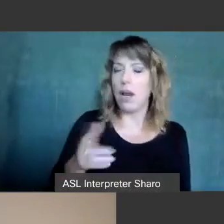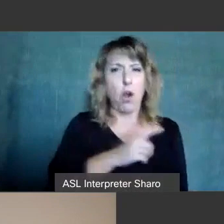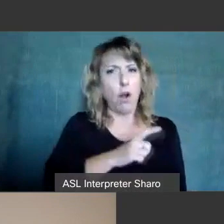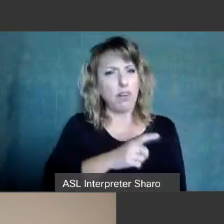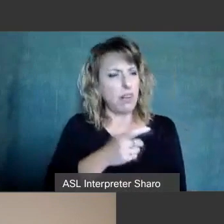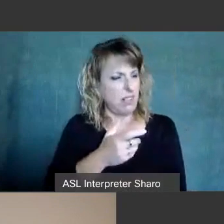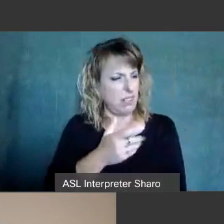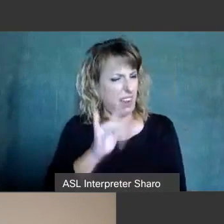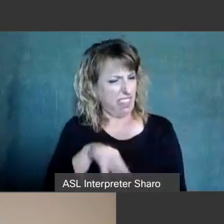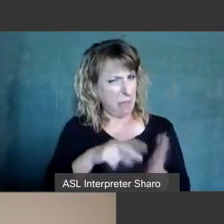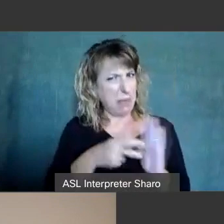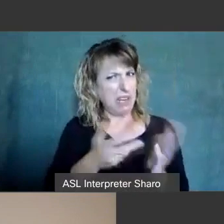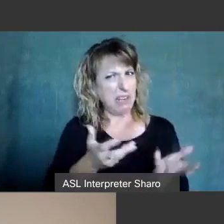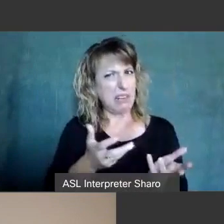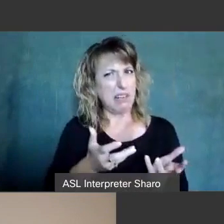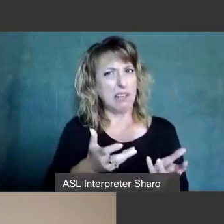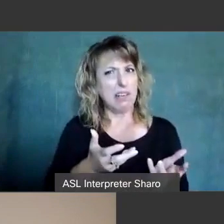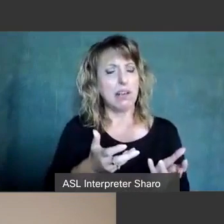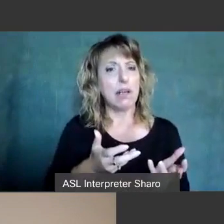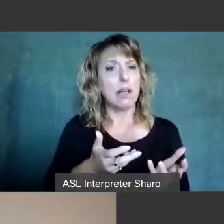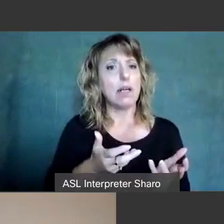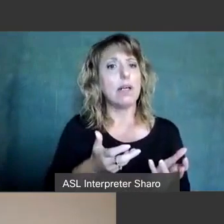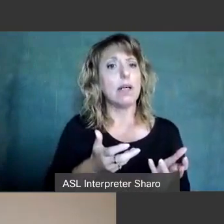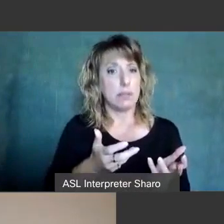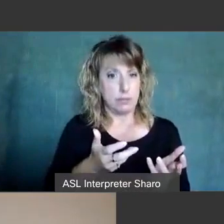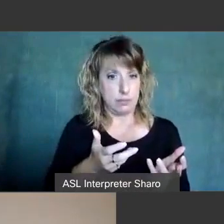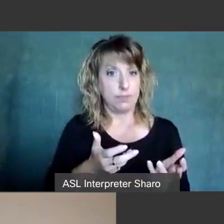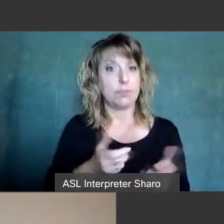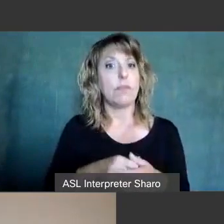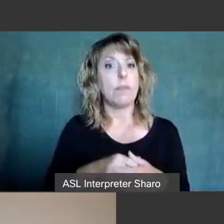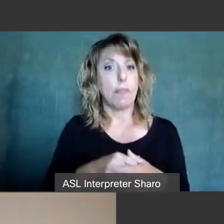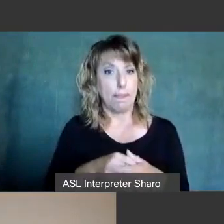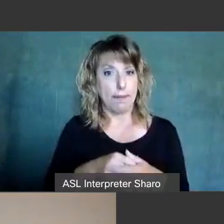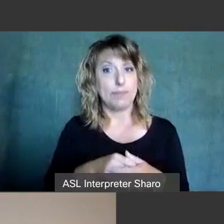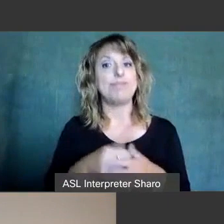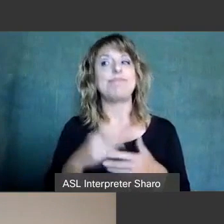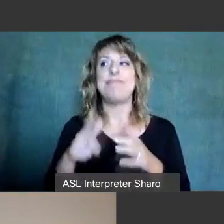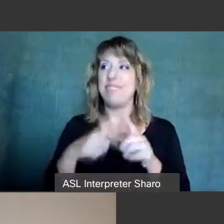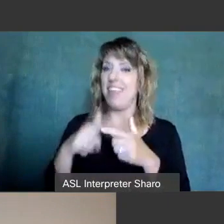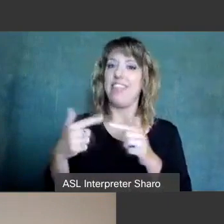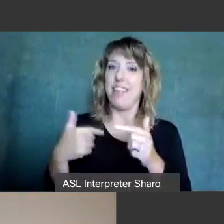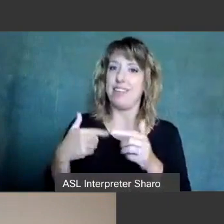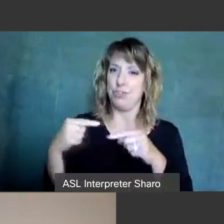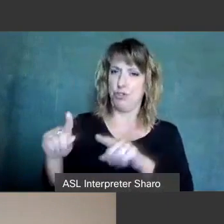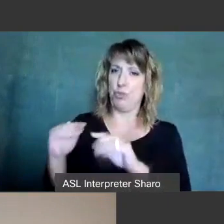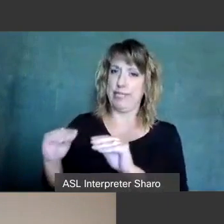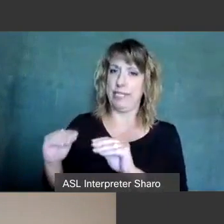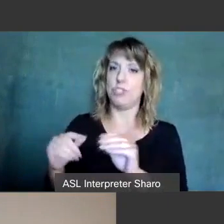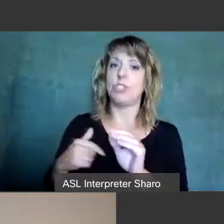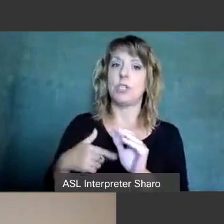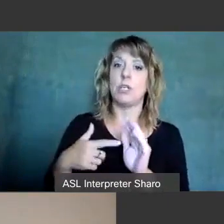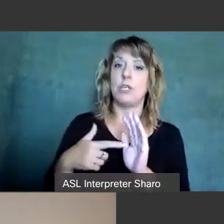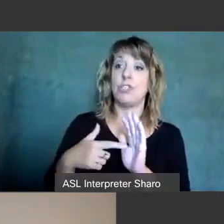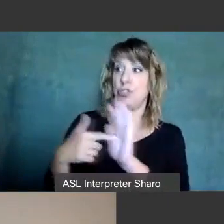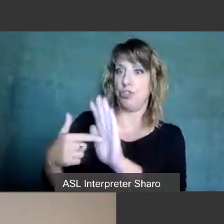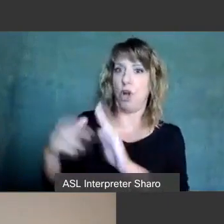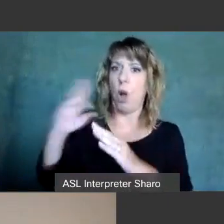I don't know what that means and so we then show the fallout